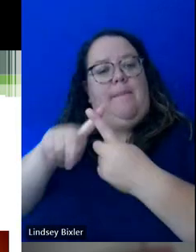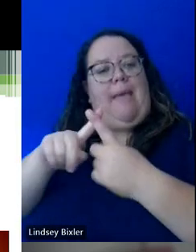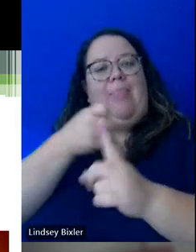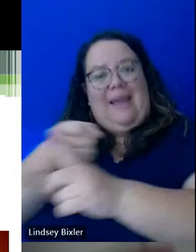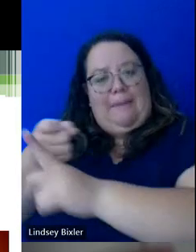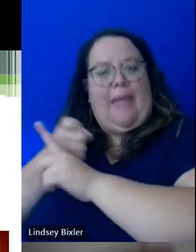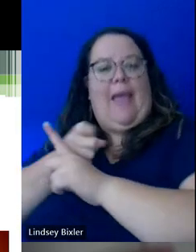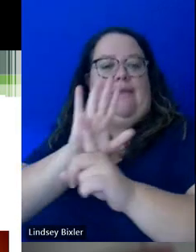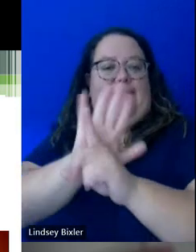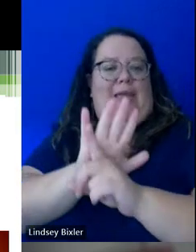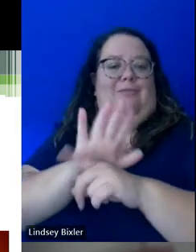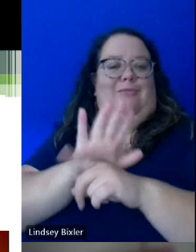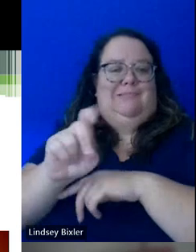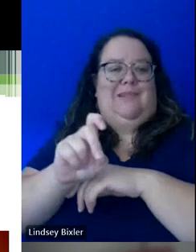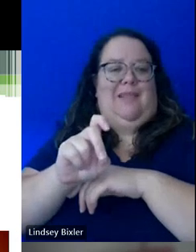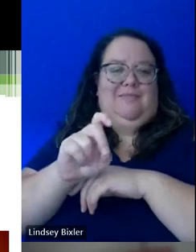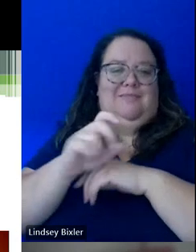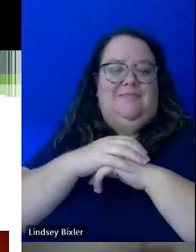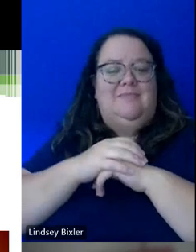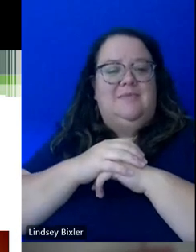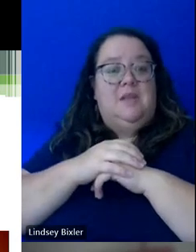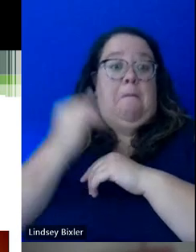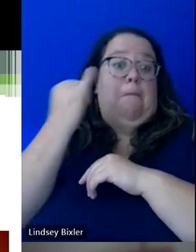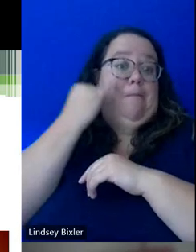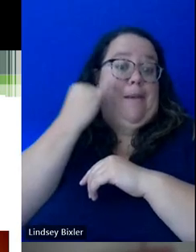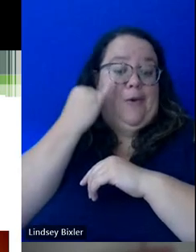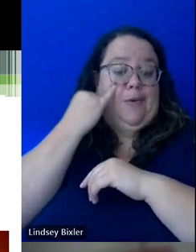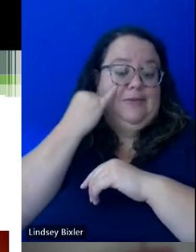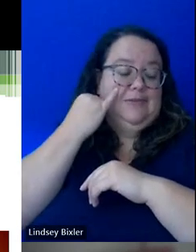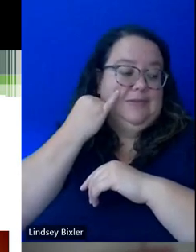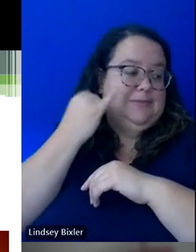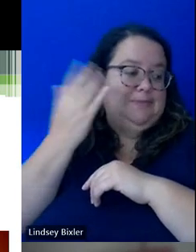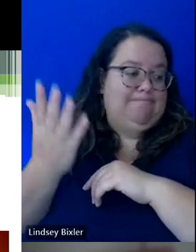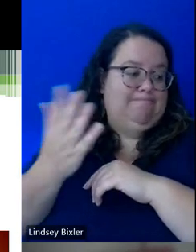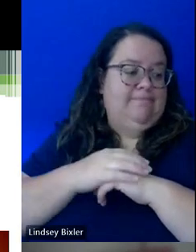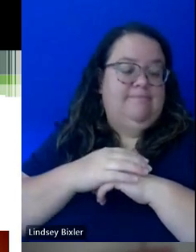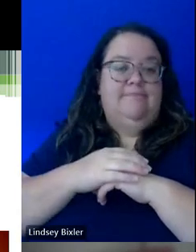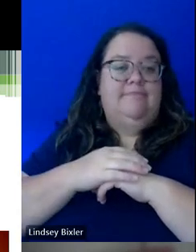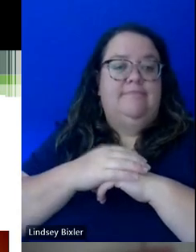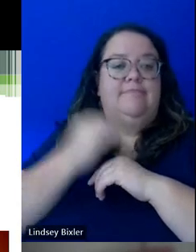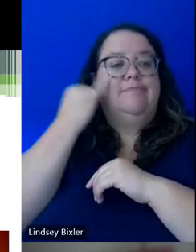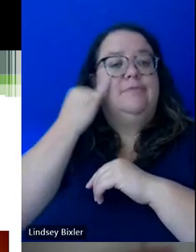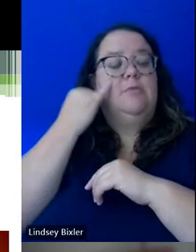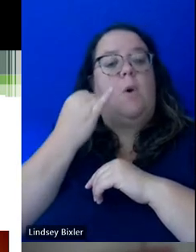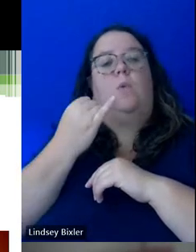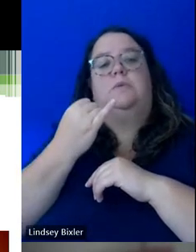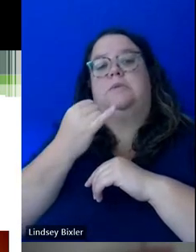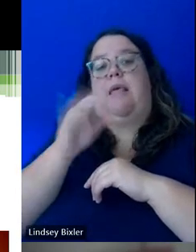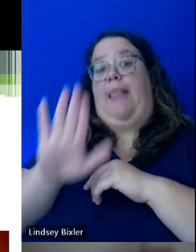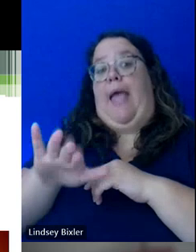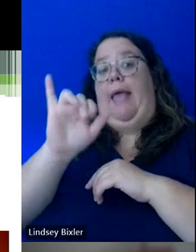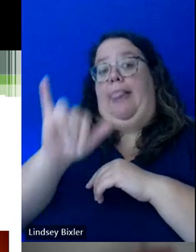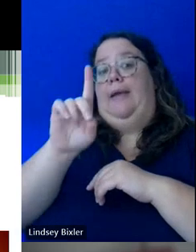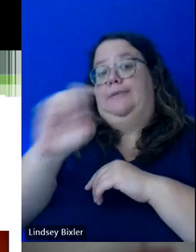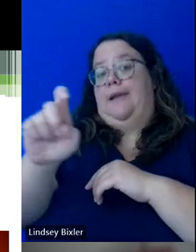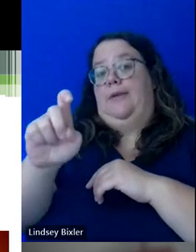so, you know, if something is, is presenting in a way that makes it difficult